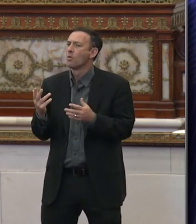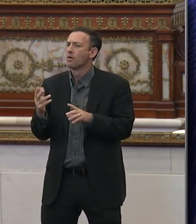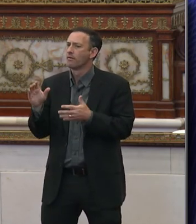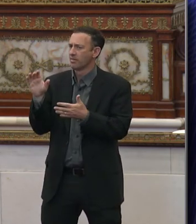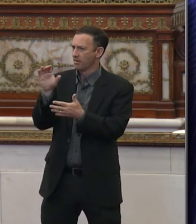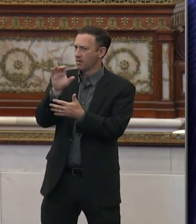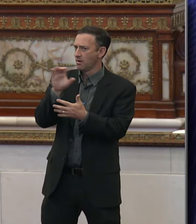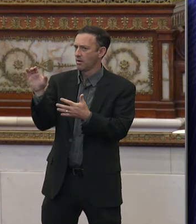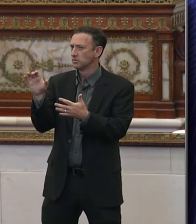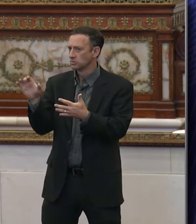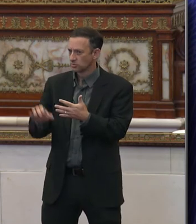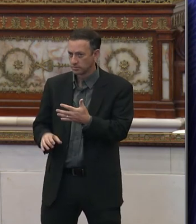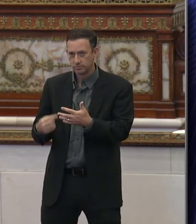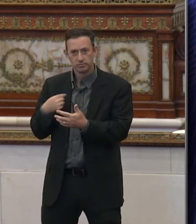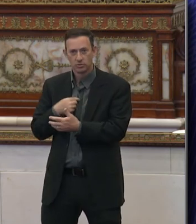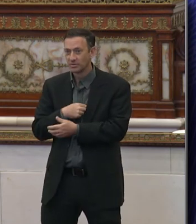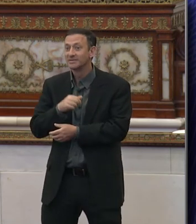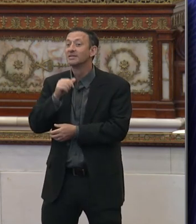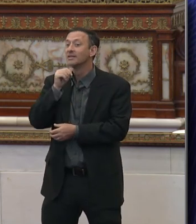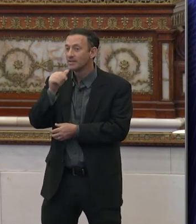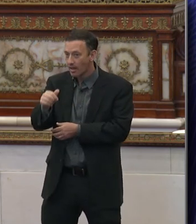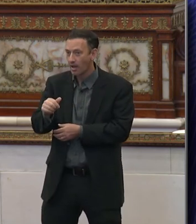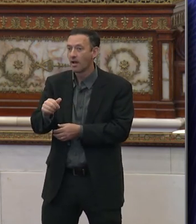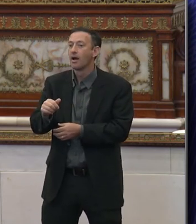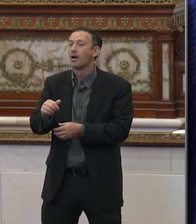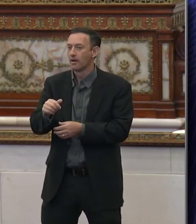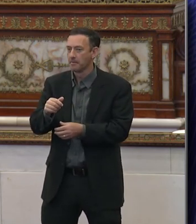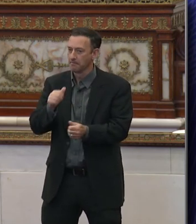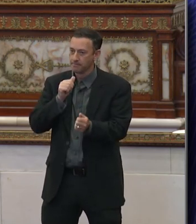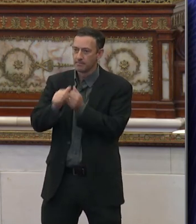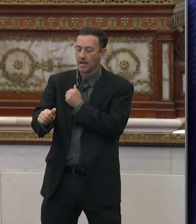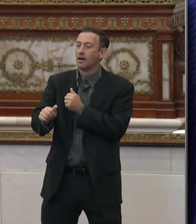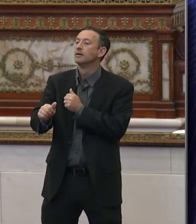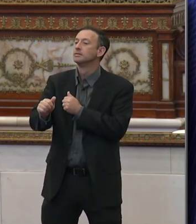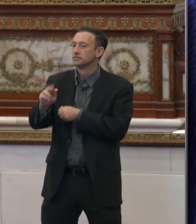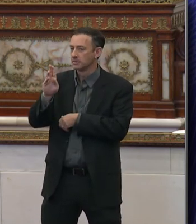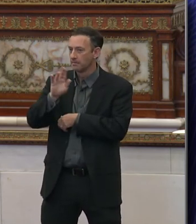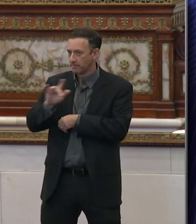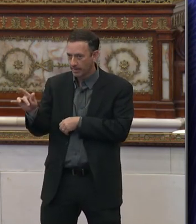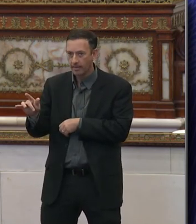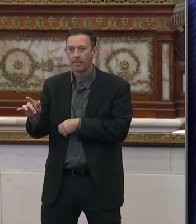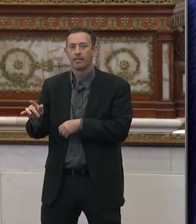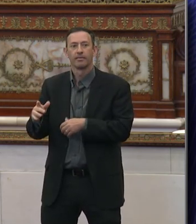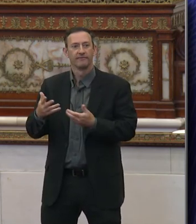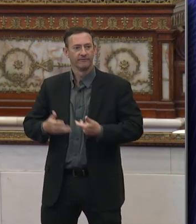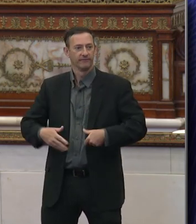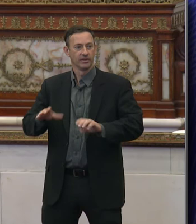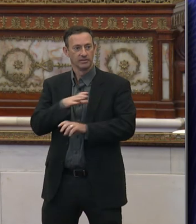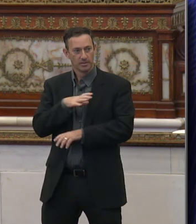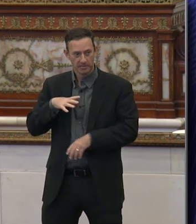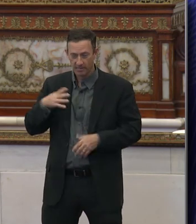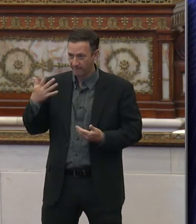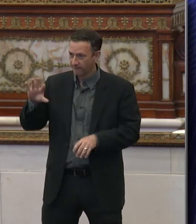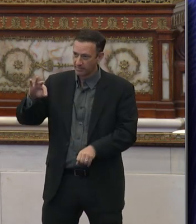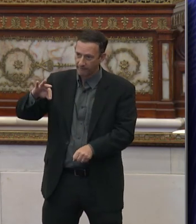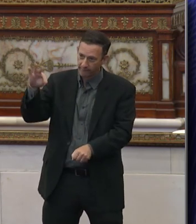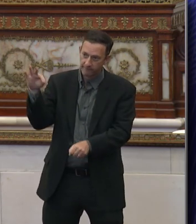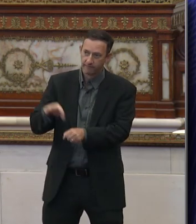consequences of us not getting this bill passed and out of committee and voted upon